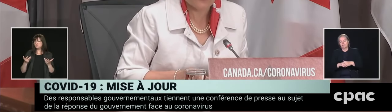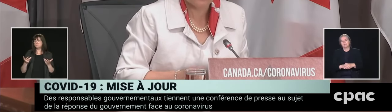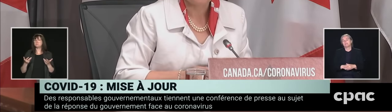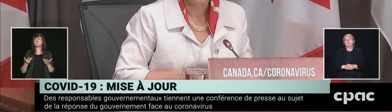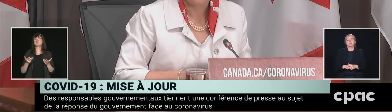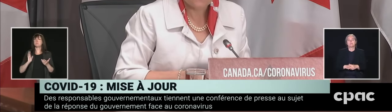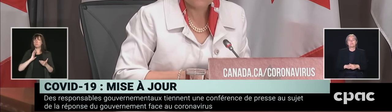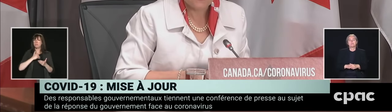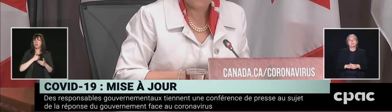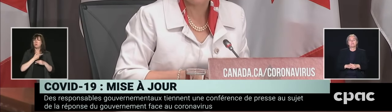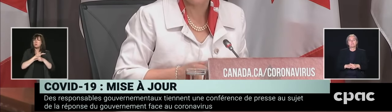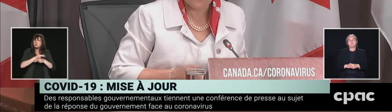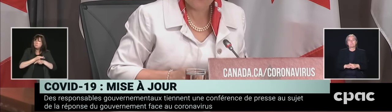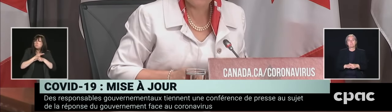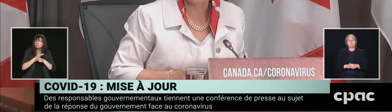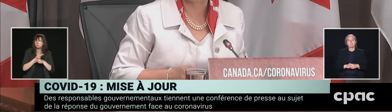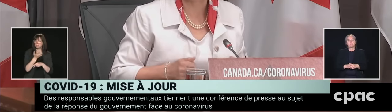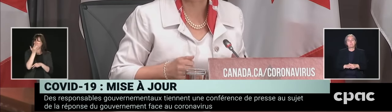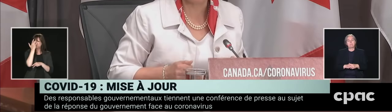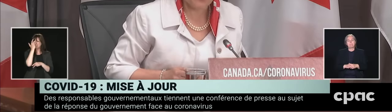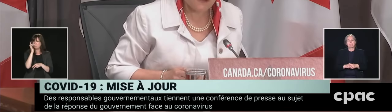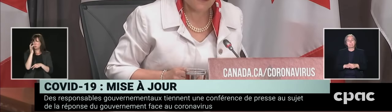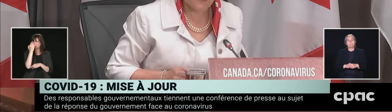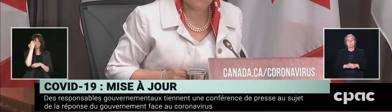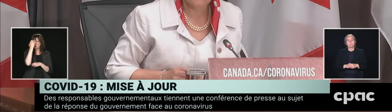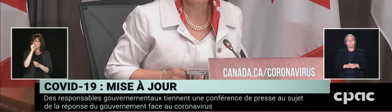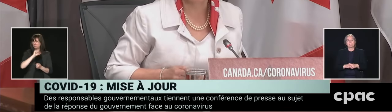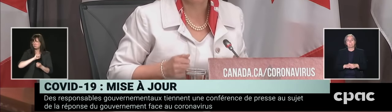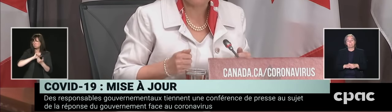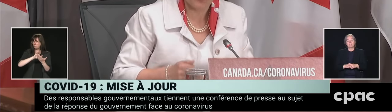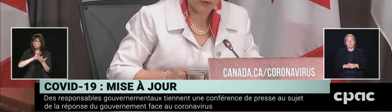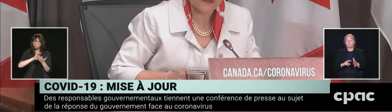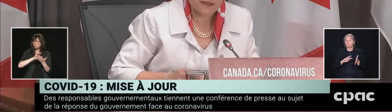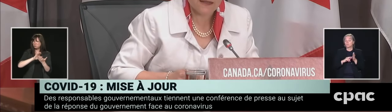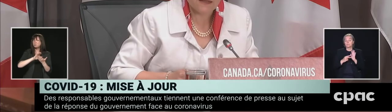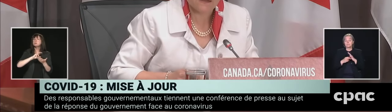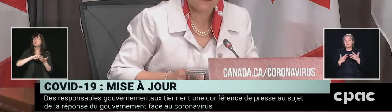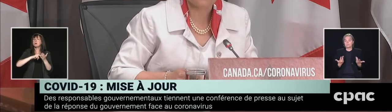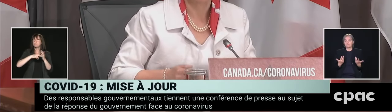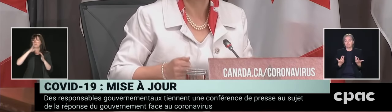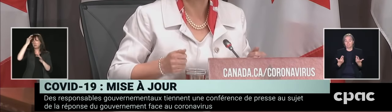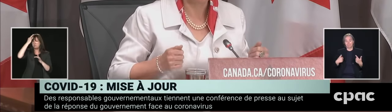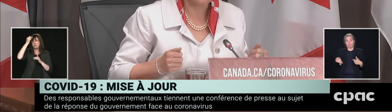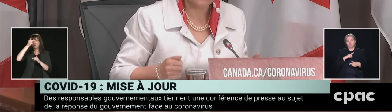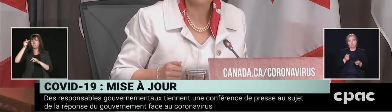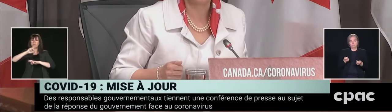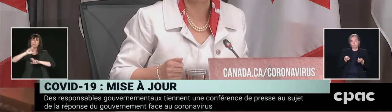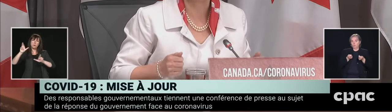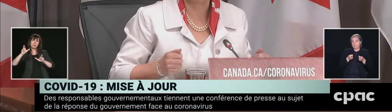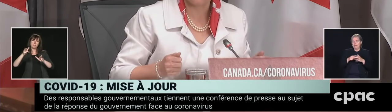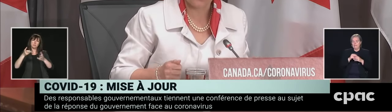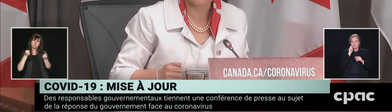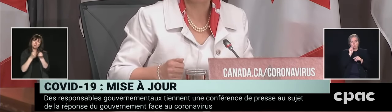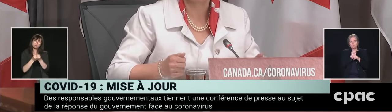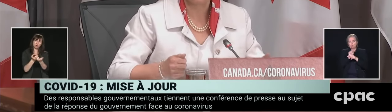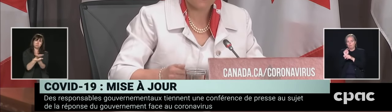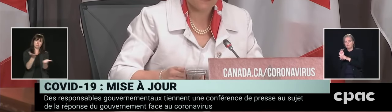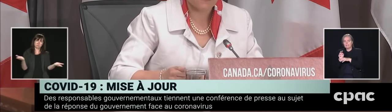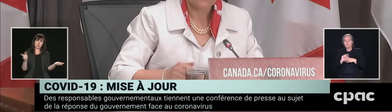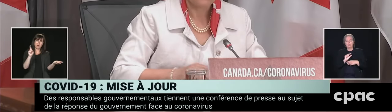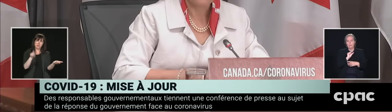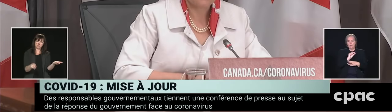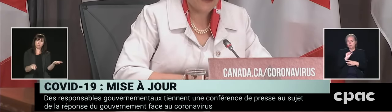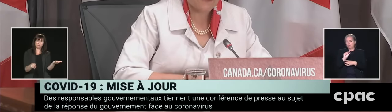approach, is that the government has to be there to support Canadians who are doing the right